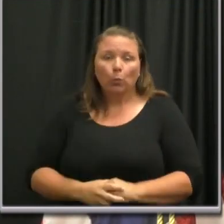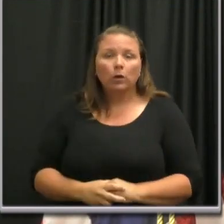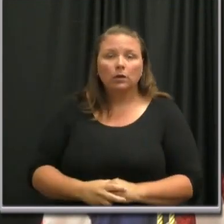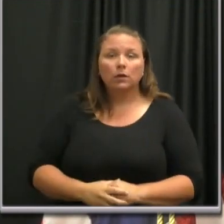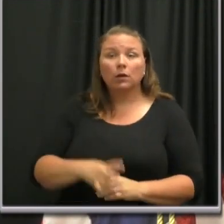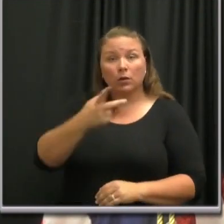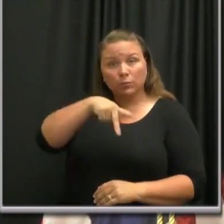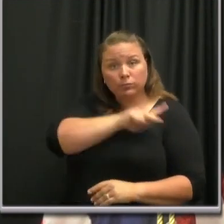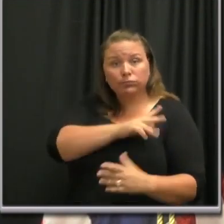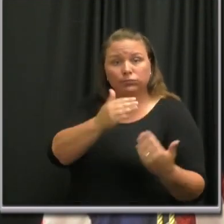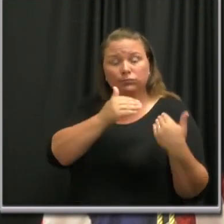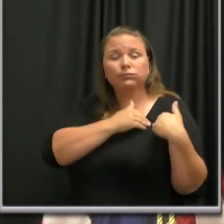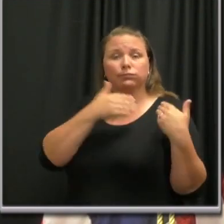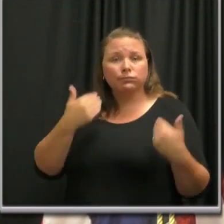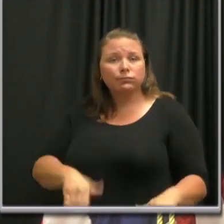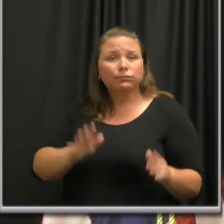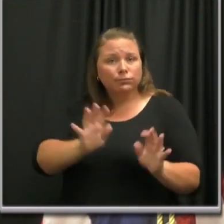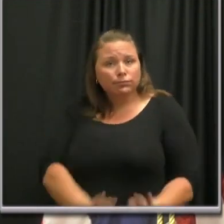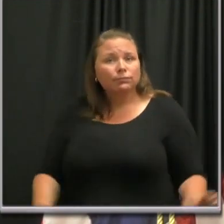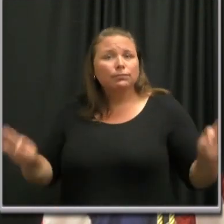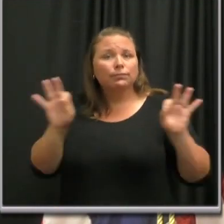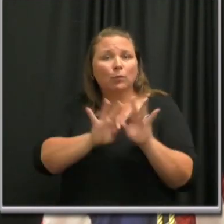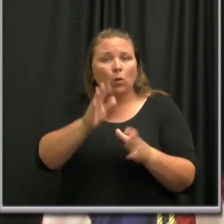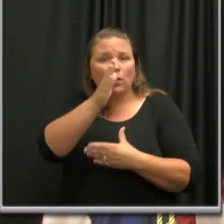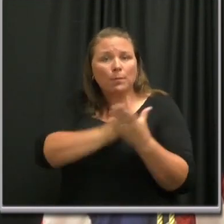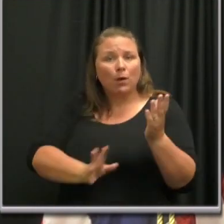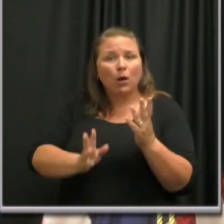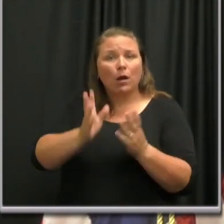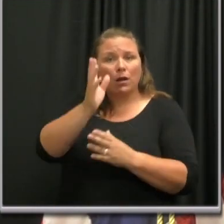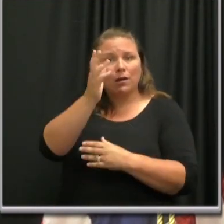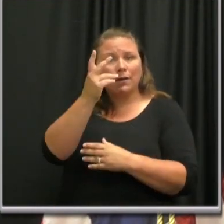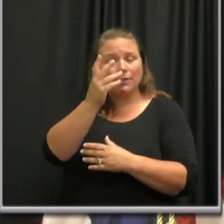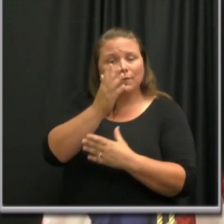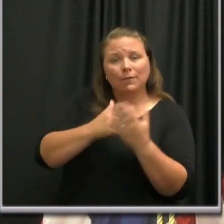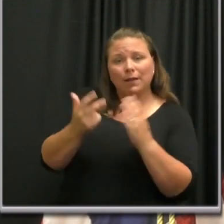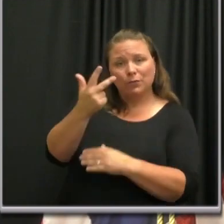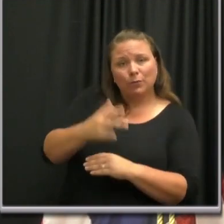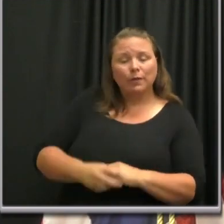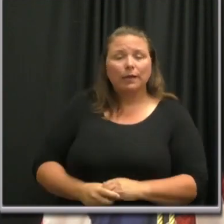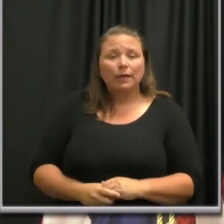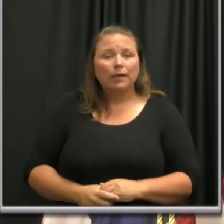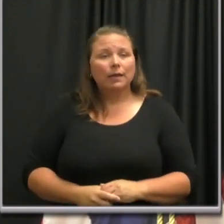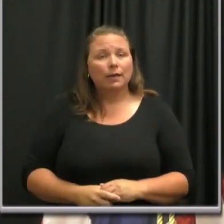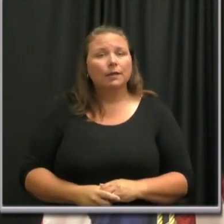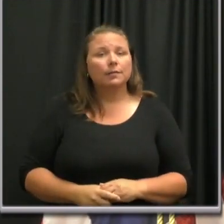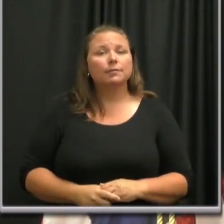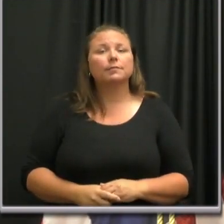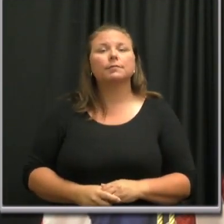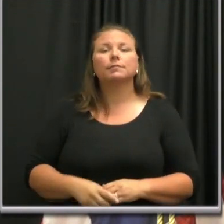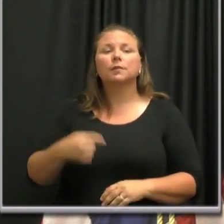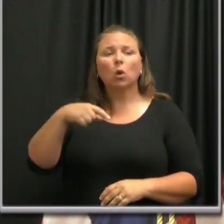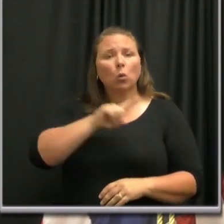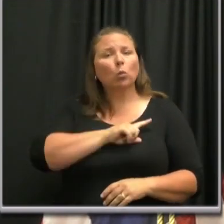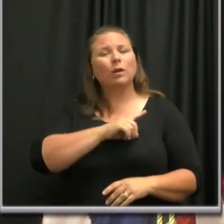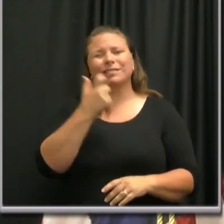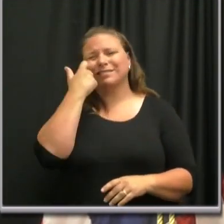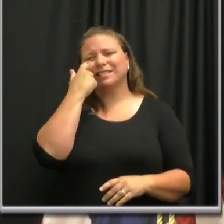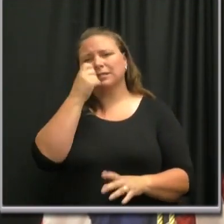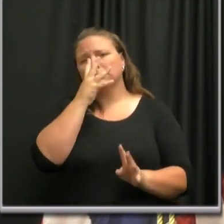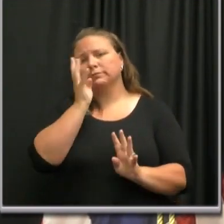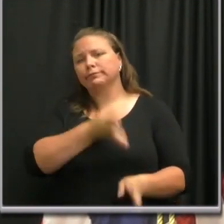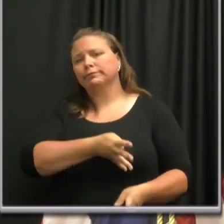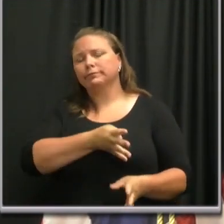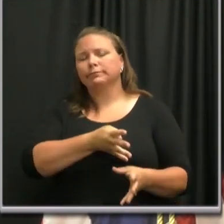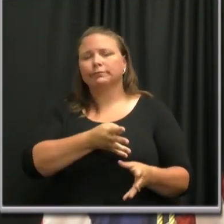Personal responsibility is a critical component of phase three. We have let our guard down over the past couple of weeks,